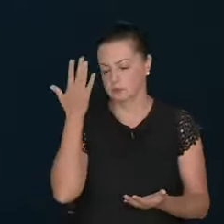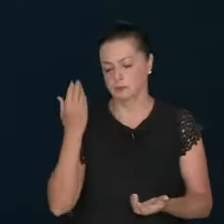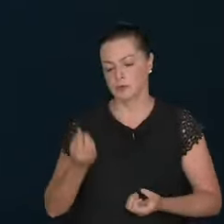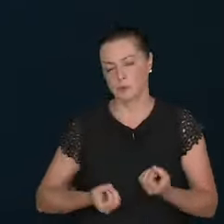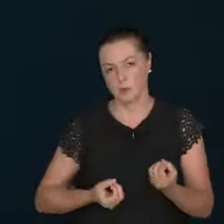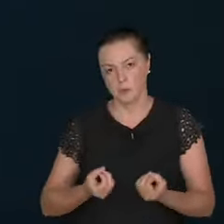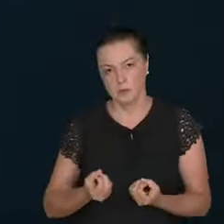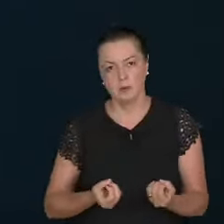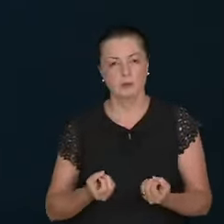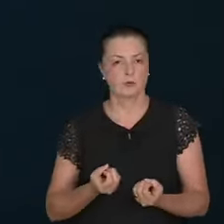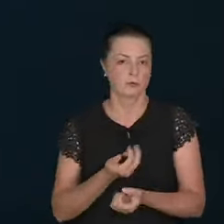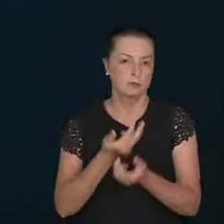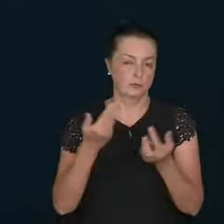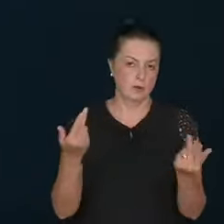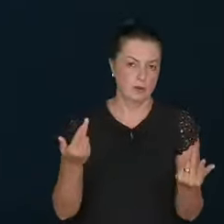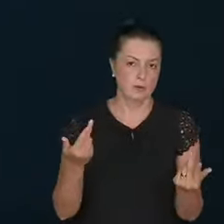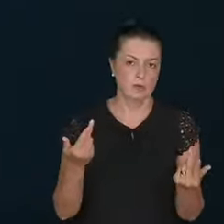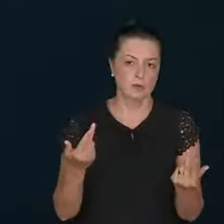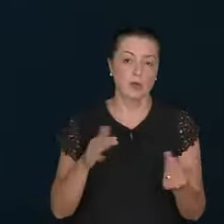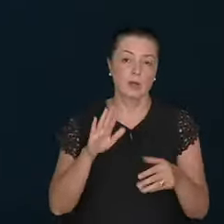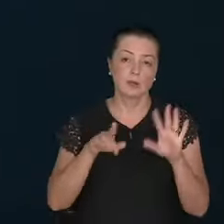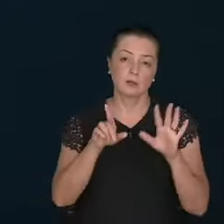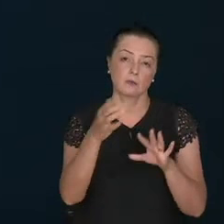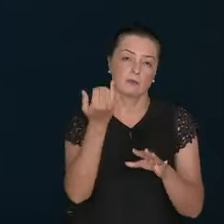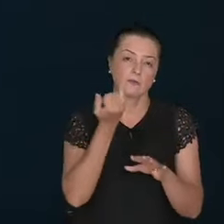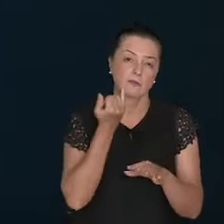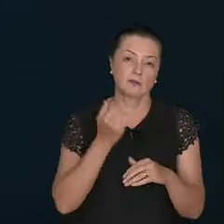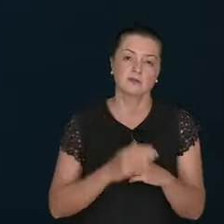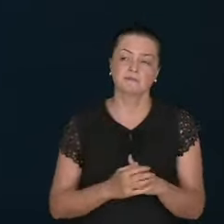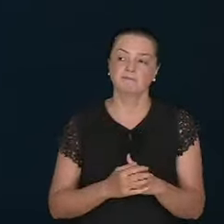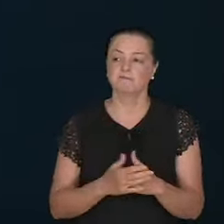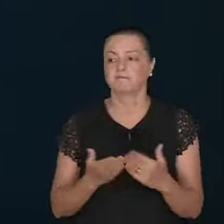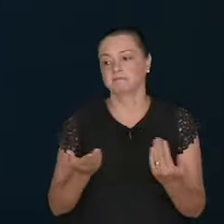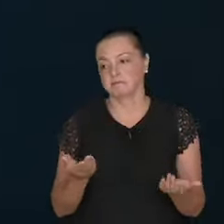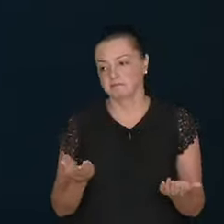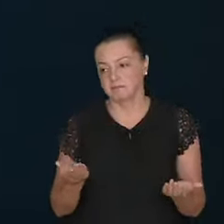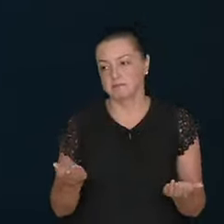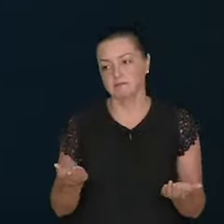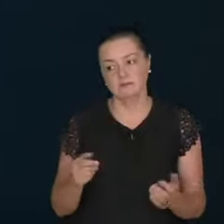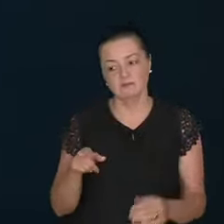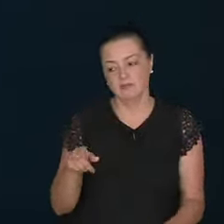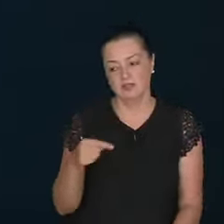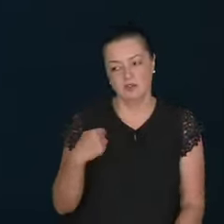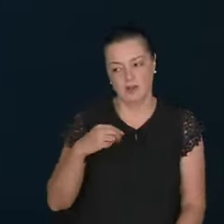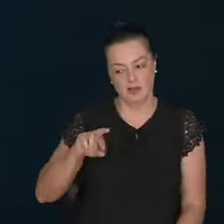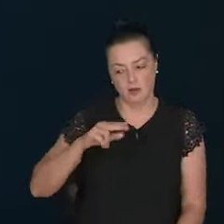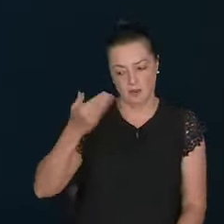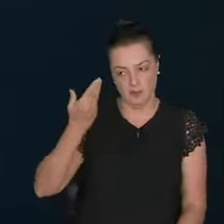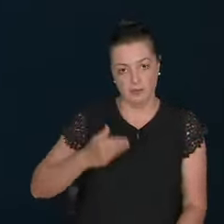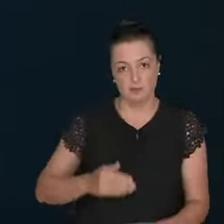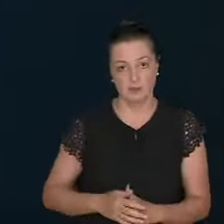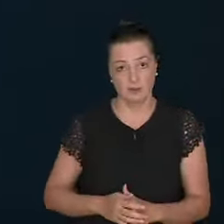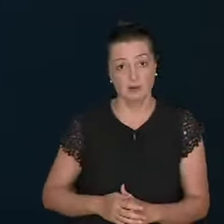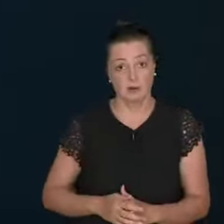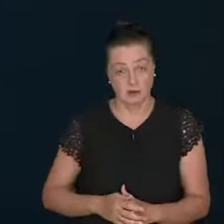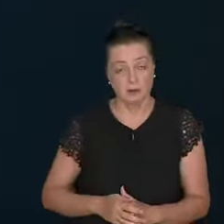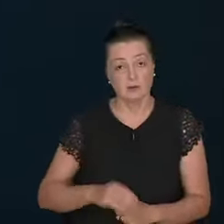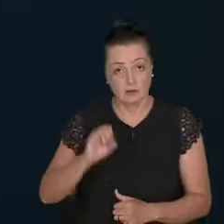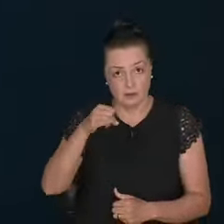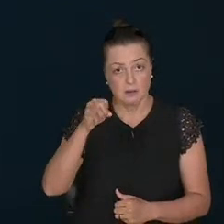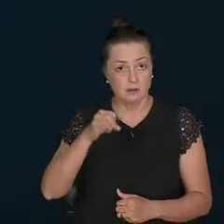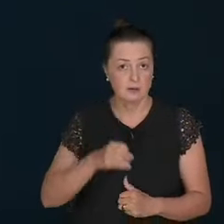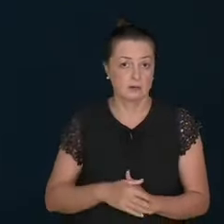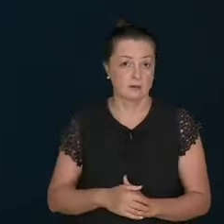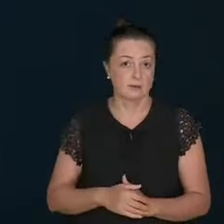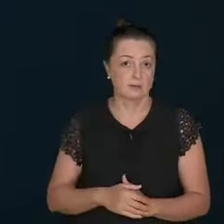people. That are working for God. Maybe you say. This is not for me. No. It can fit for you